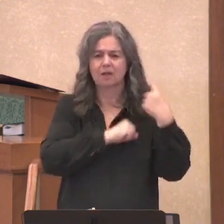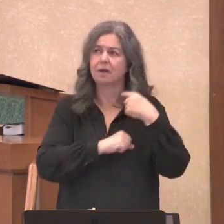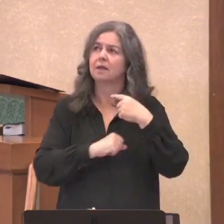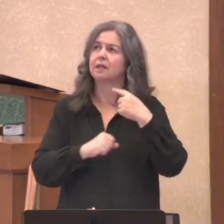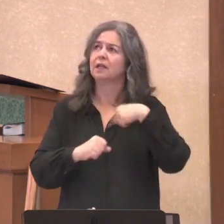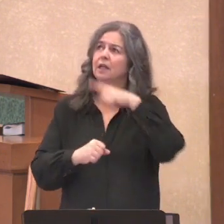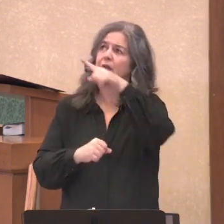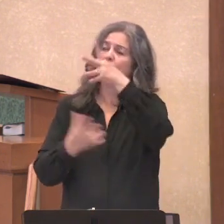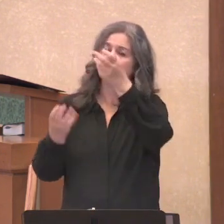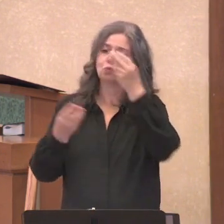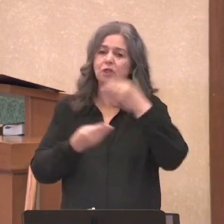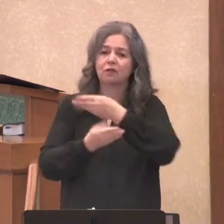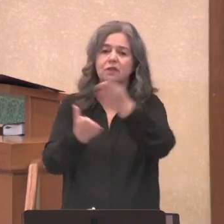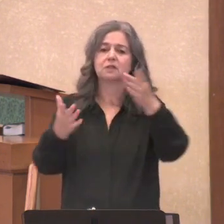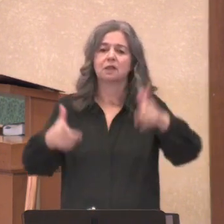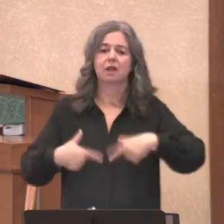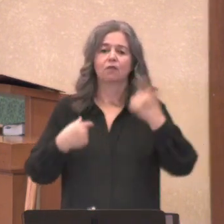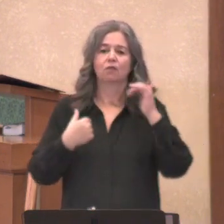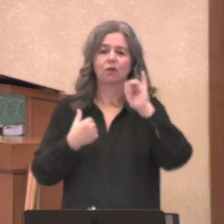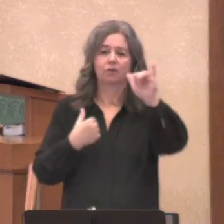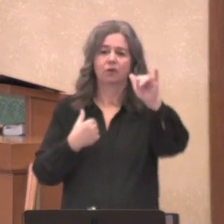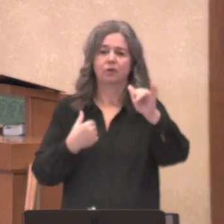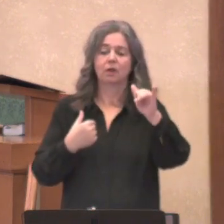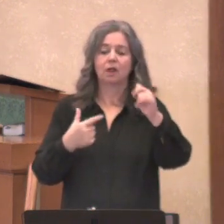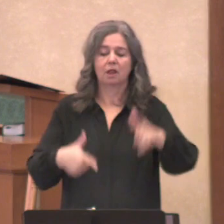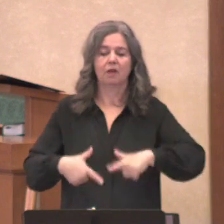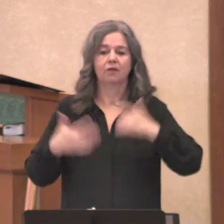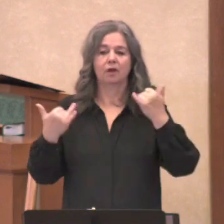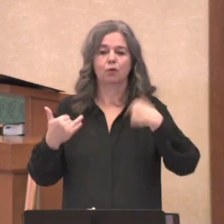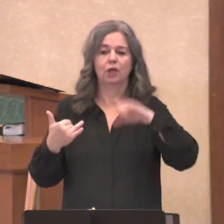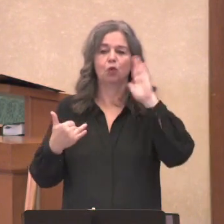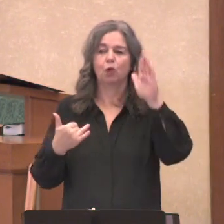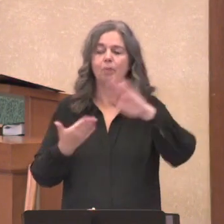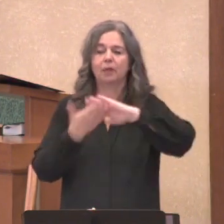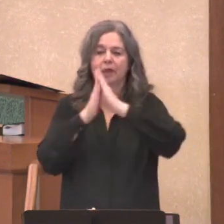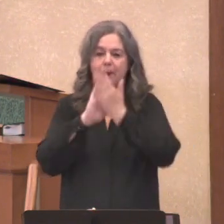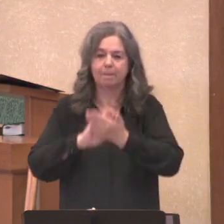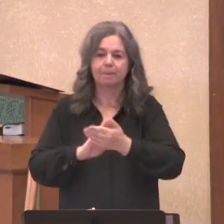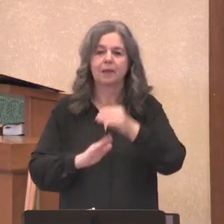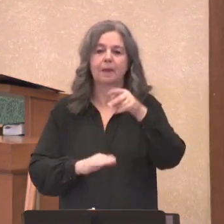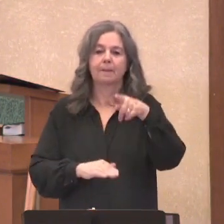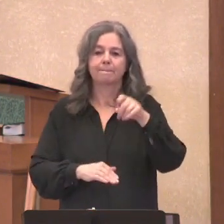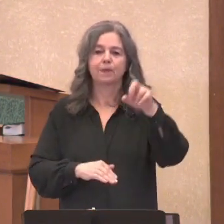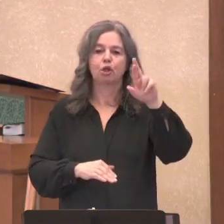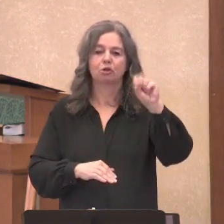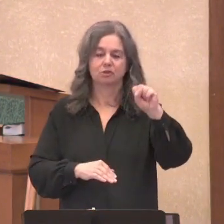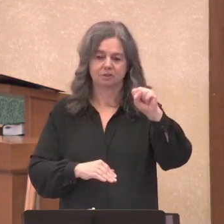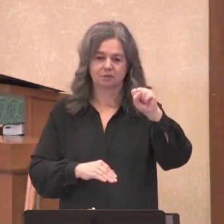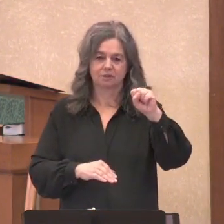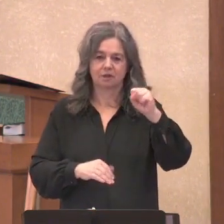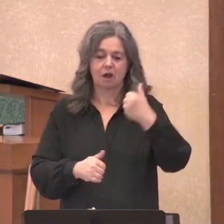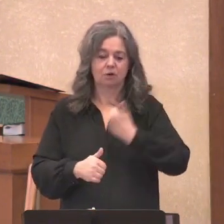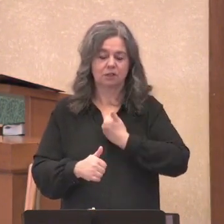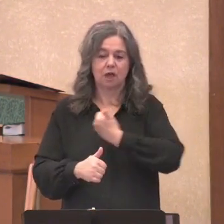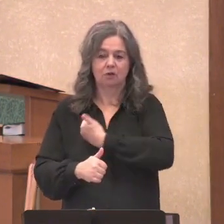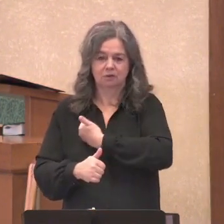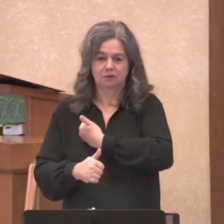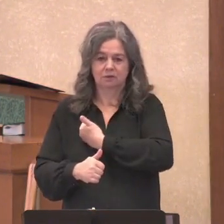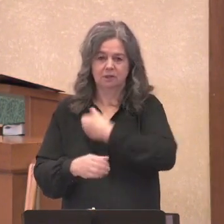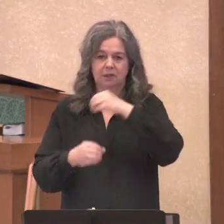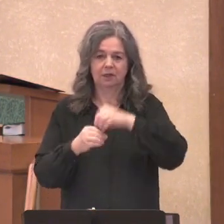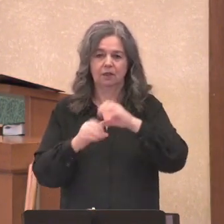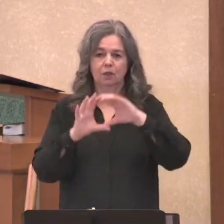everlasting. Life here and now so we may be pillars of light in the world. And not just